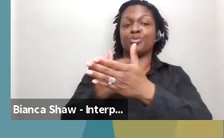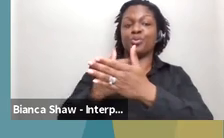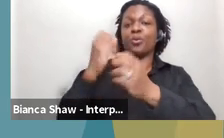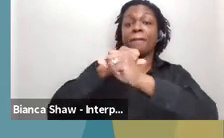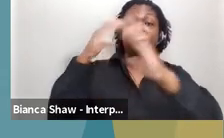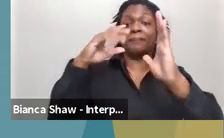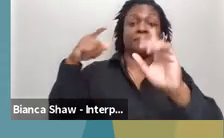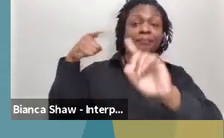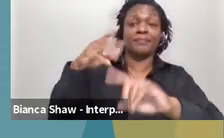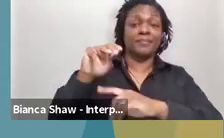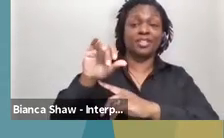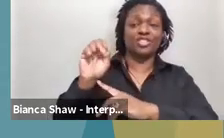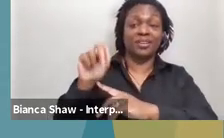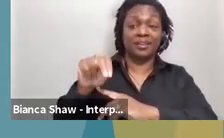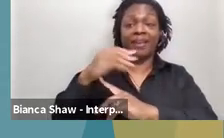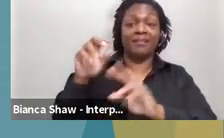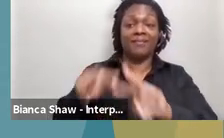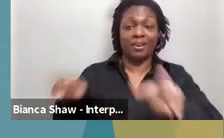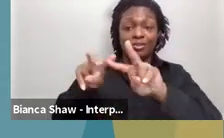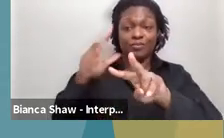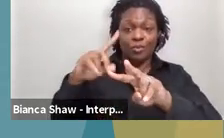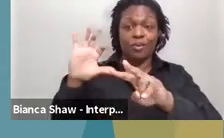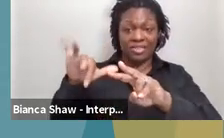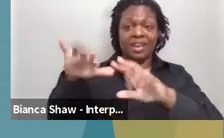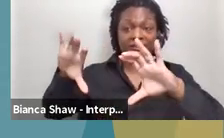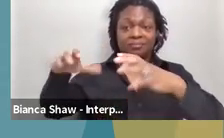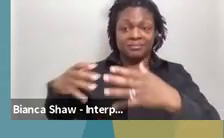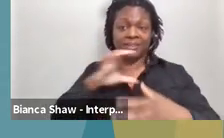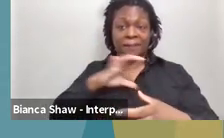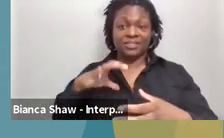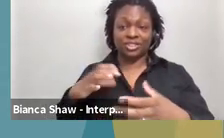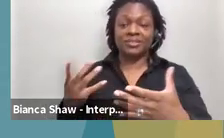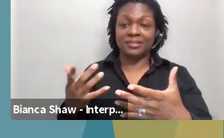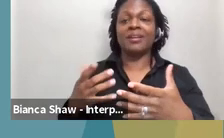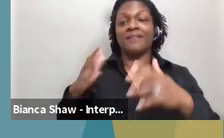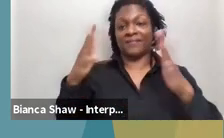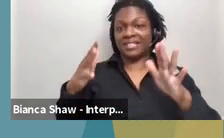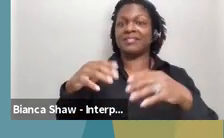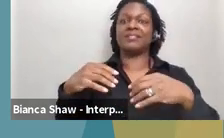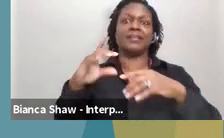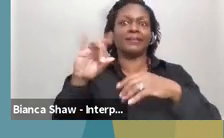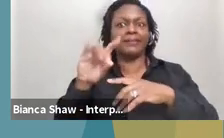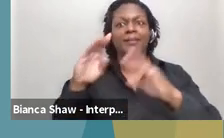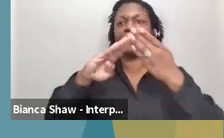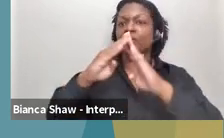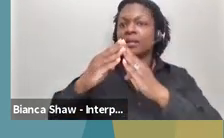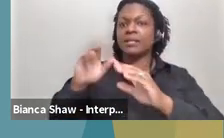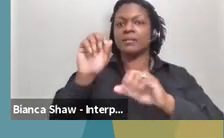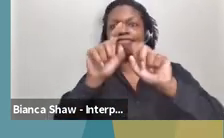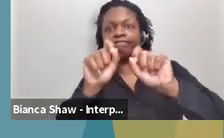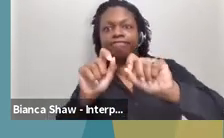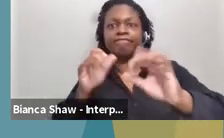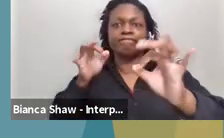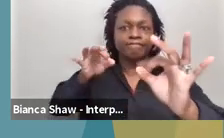voted on by the commission. And, um, we did, uh, community, um, surveys and focus groups to, um,